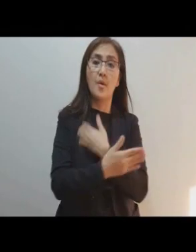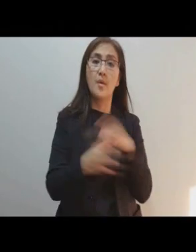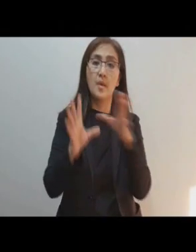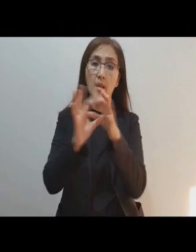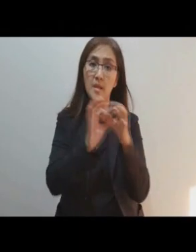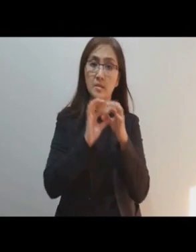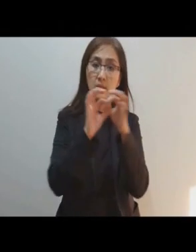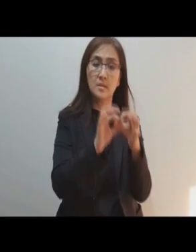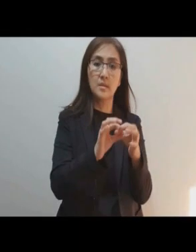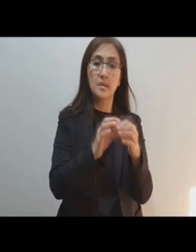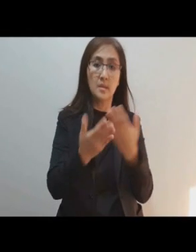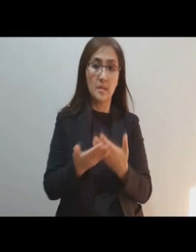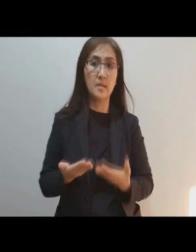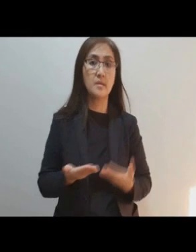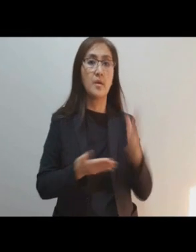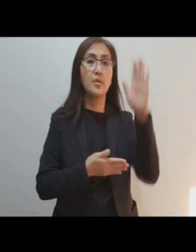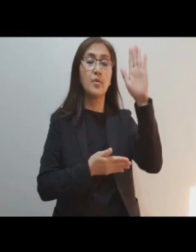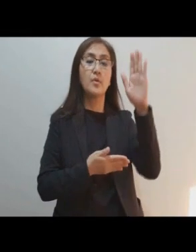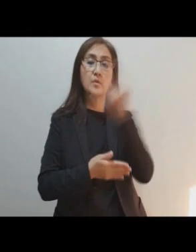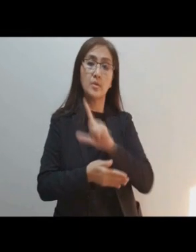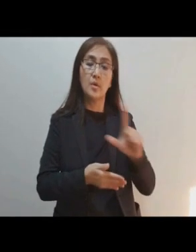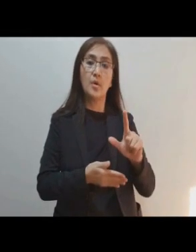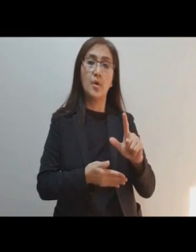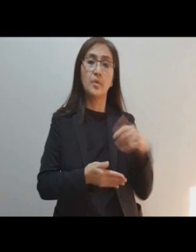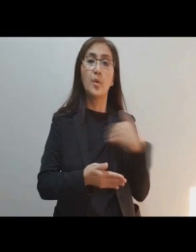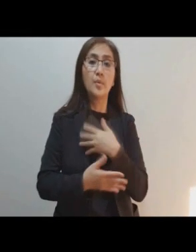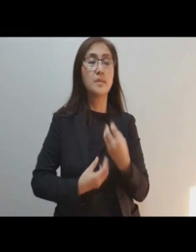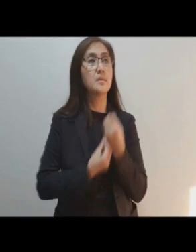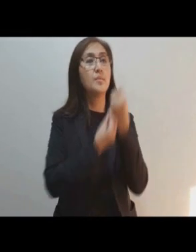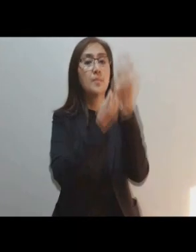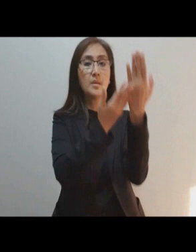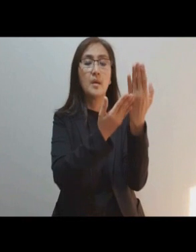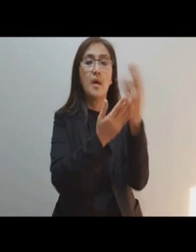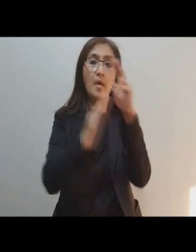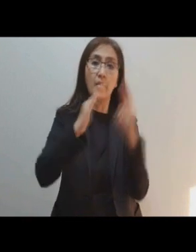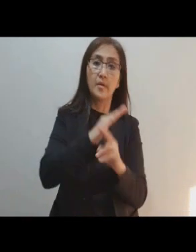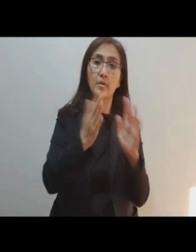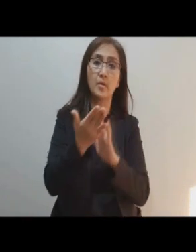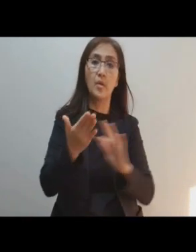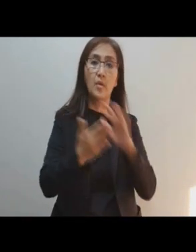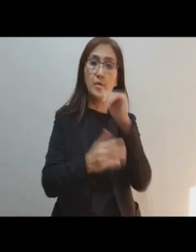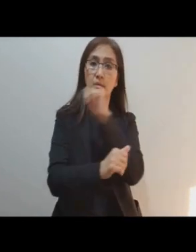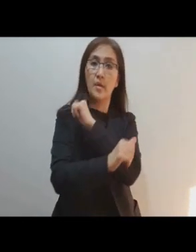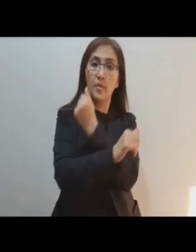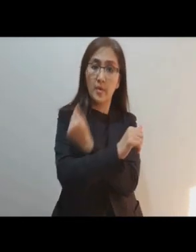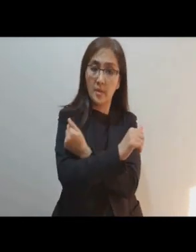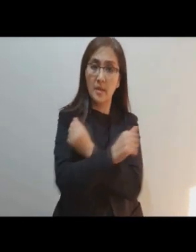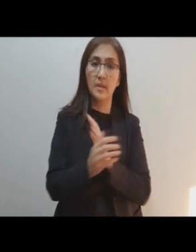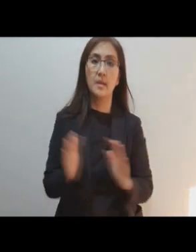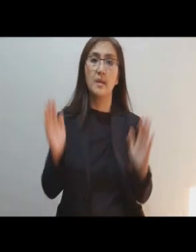these are yours, O Lord, and we submit all these under your most glorious authority.